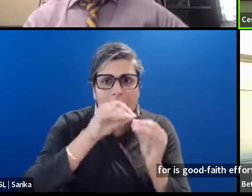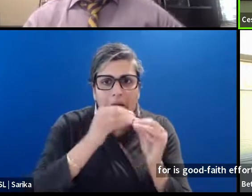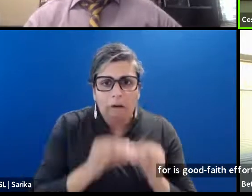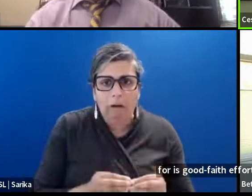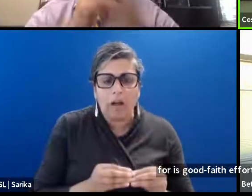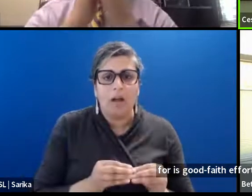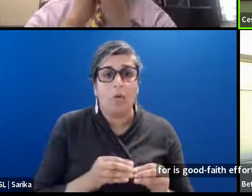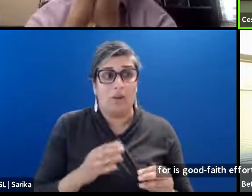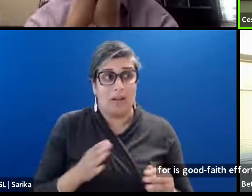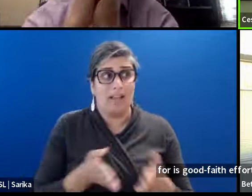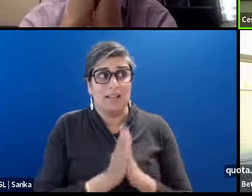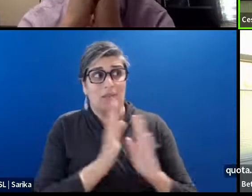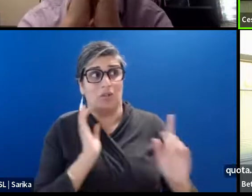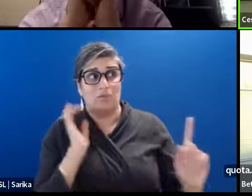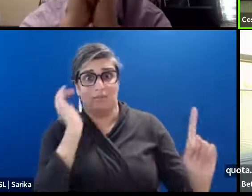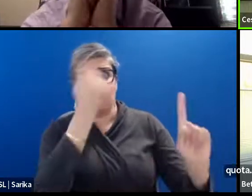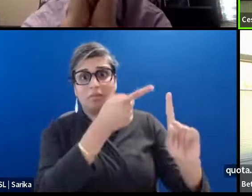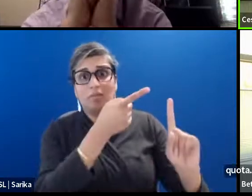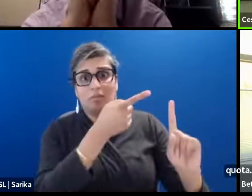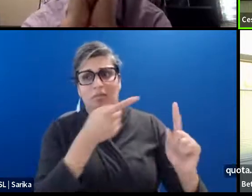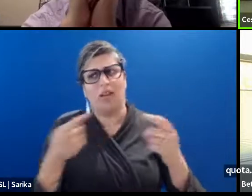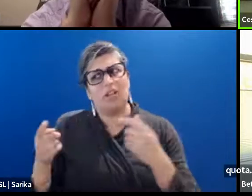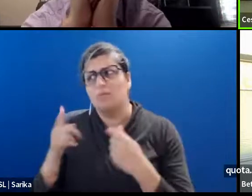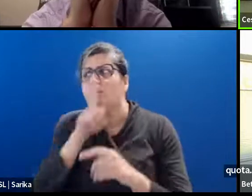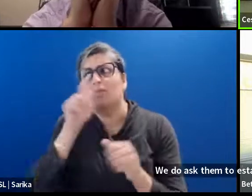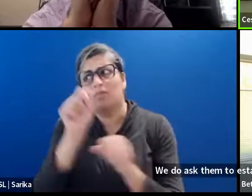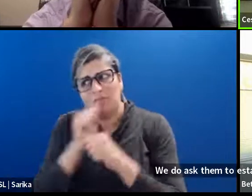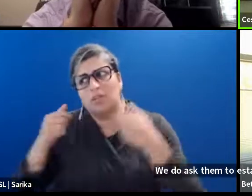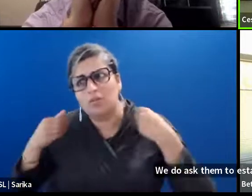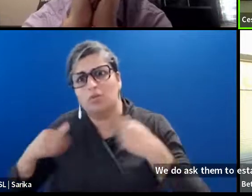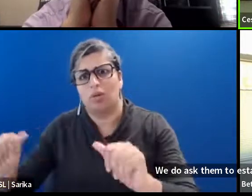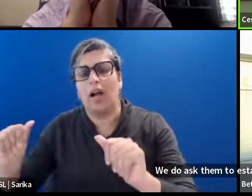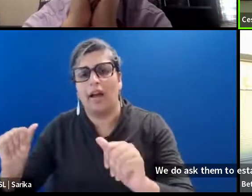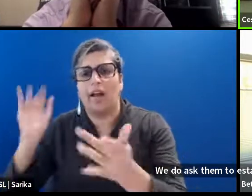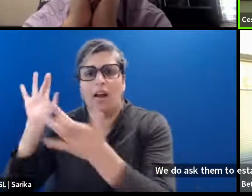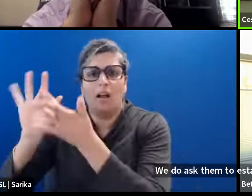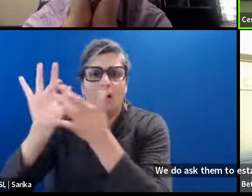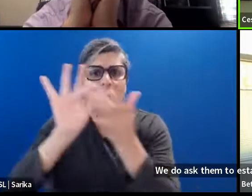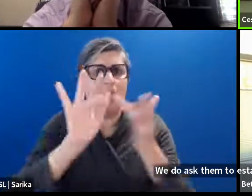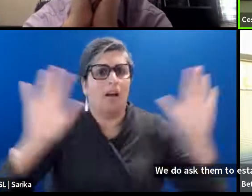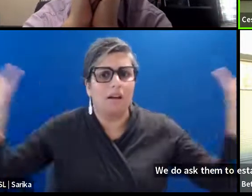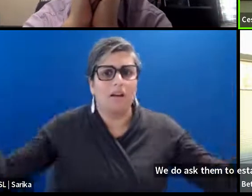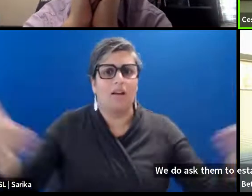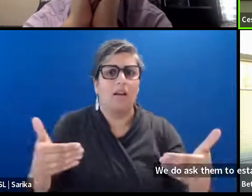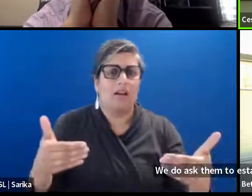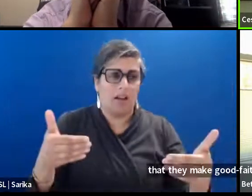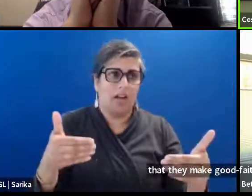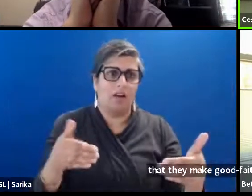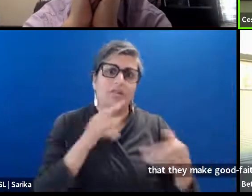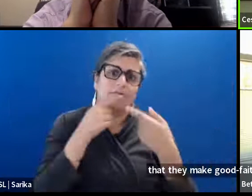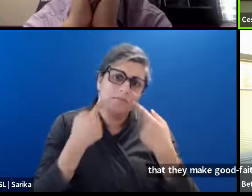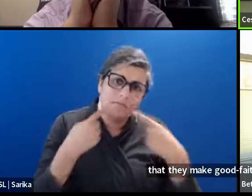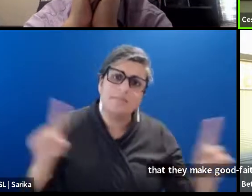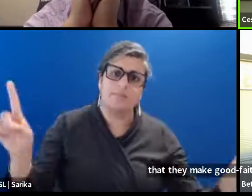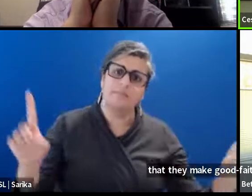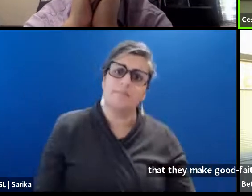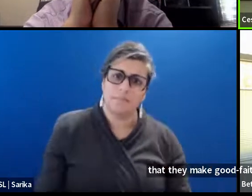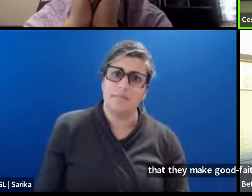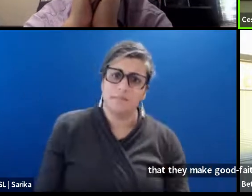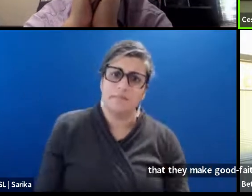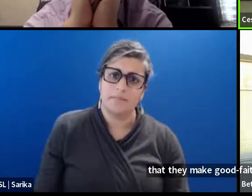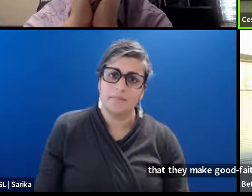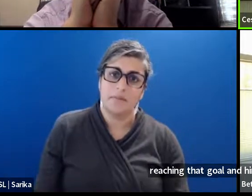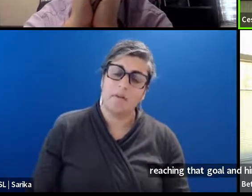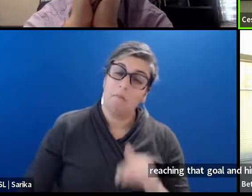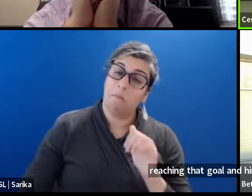a goal, but, uh, that they make good faith efforts towards reaching that goal in higher minorities of females. And, uh, the vast